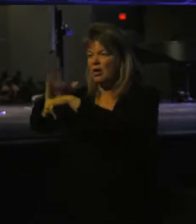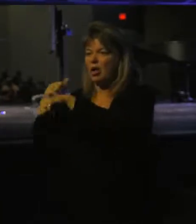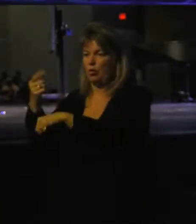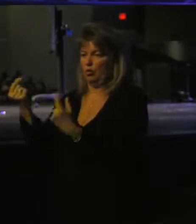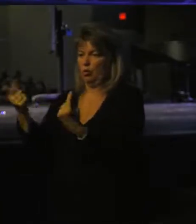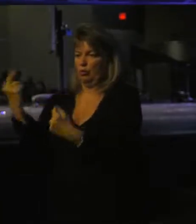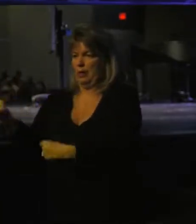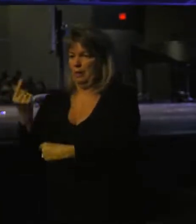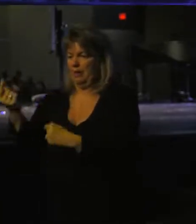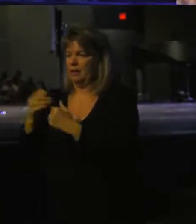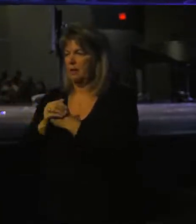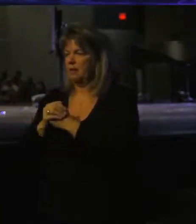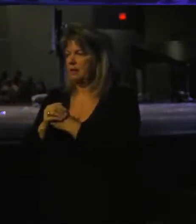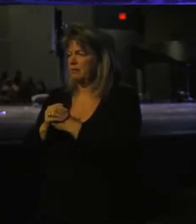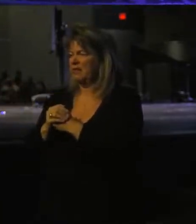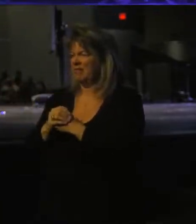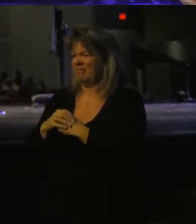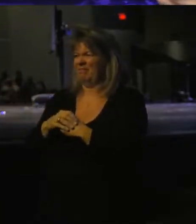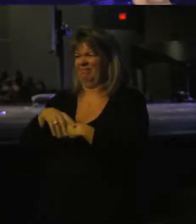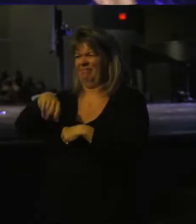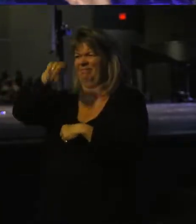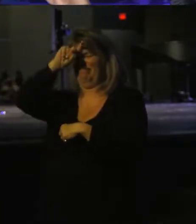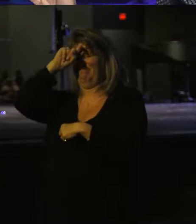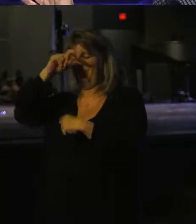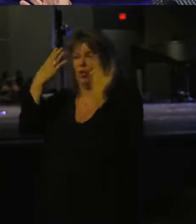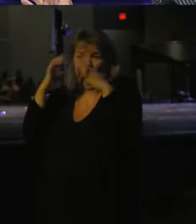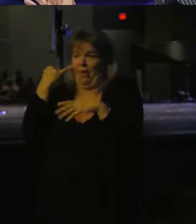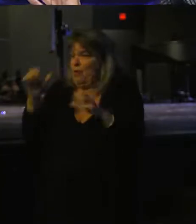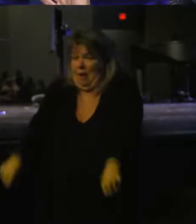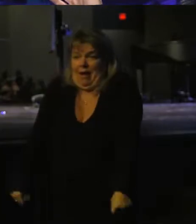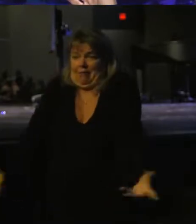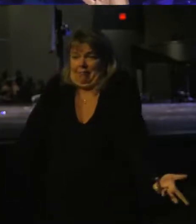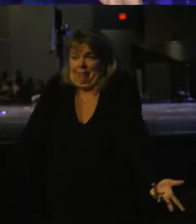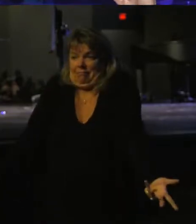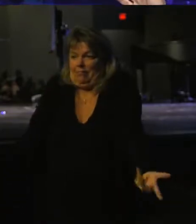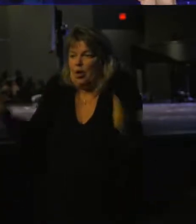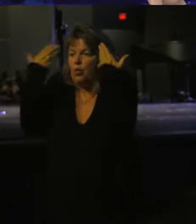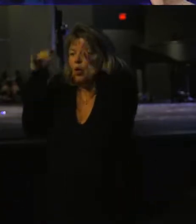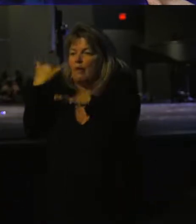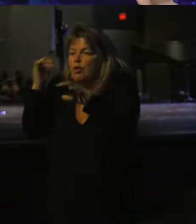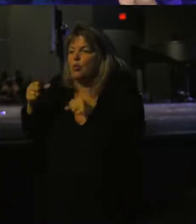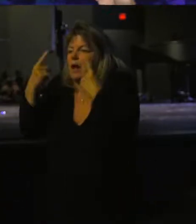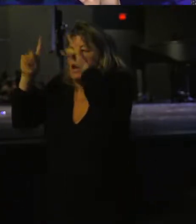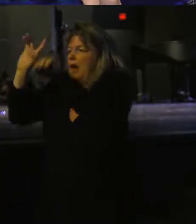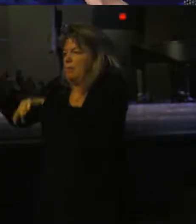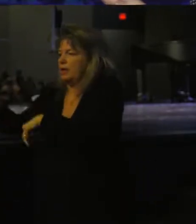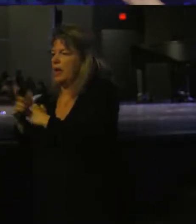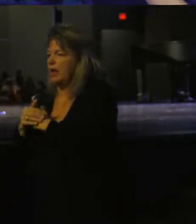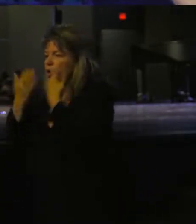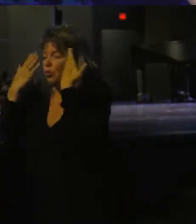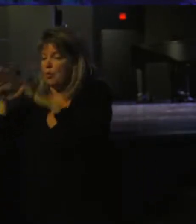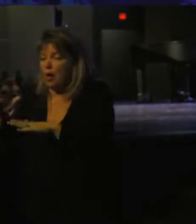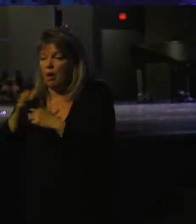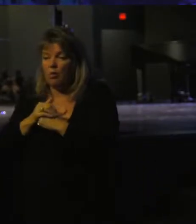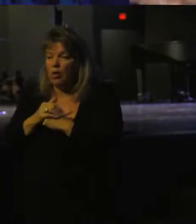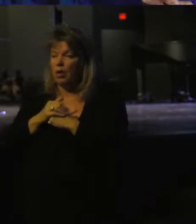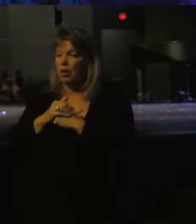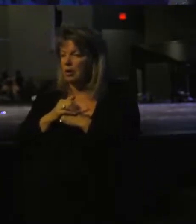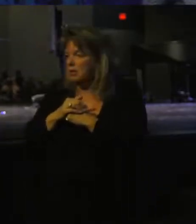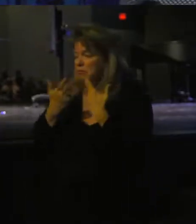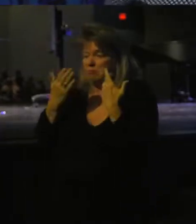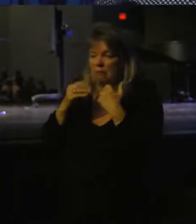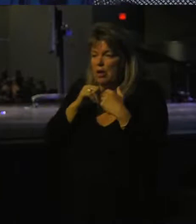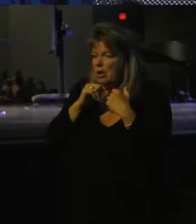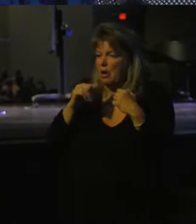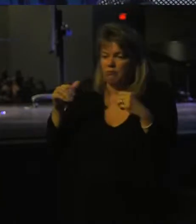something, but you just don't even know if you can do it. You don't even know if you can accomplish that. You don't even know, you don't have the full